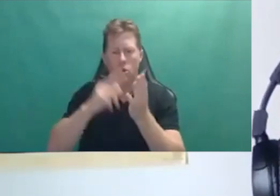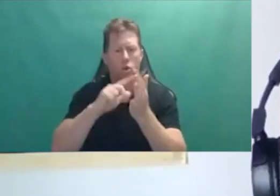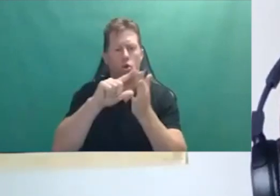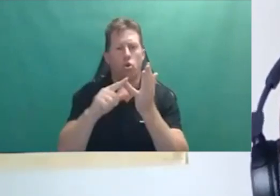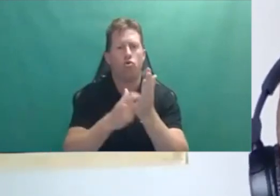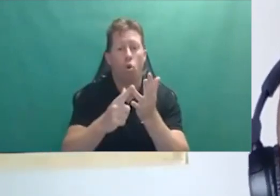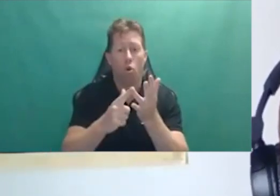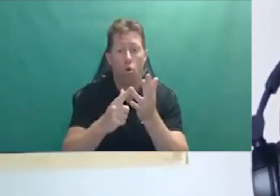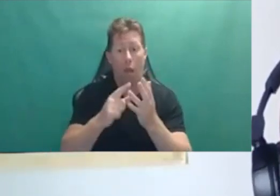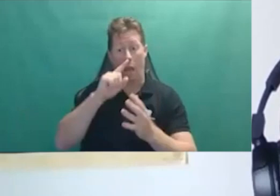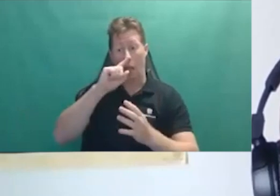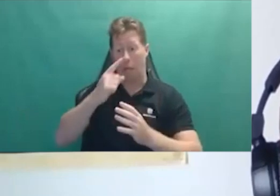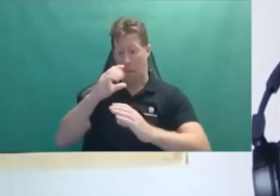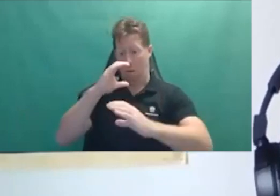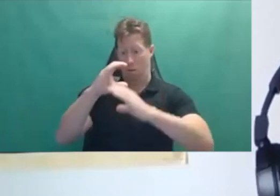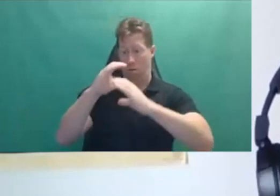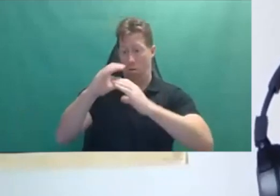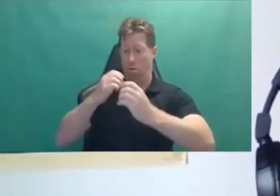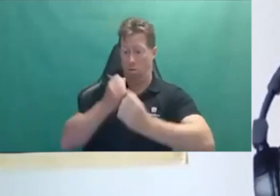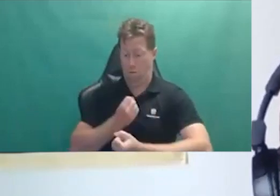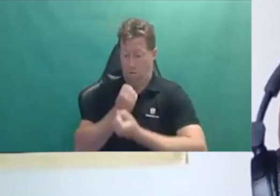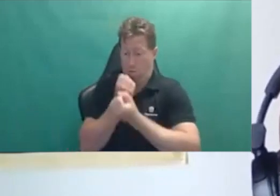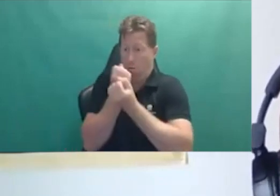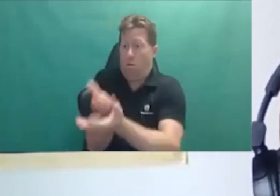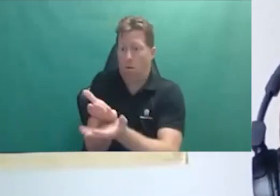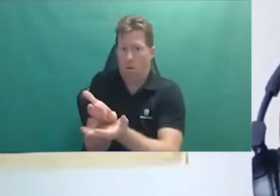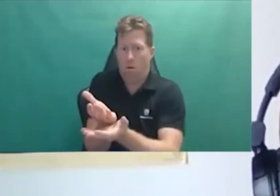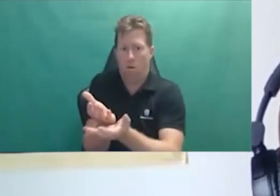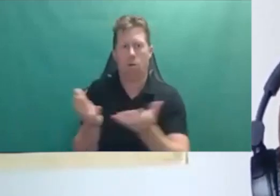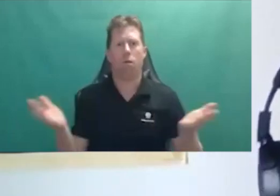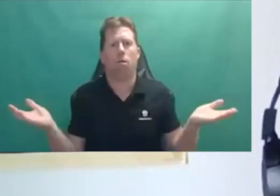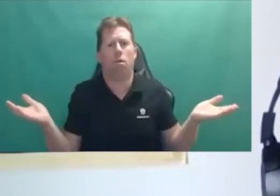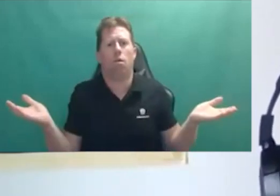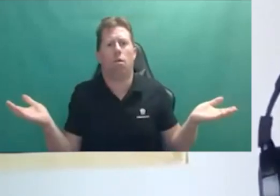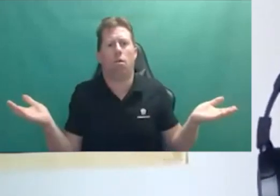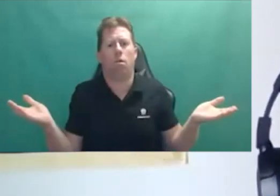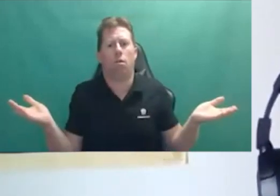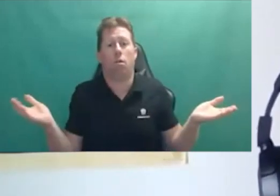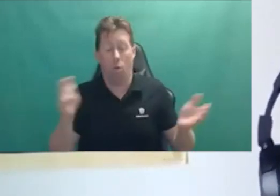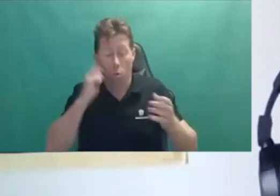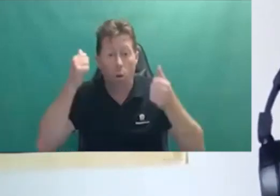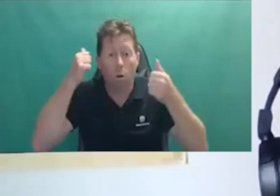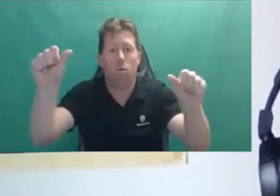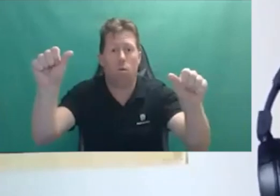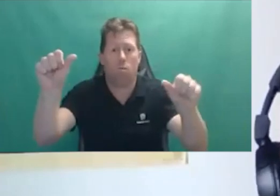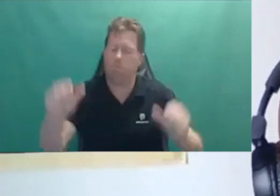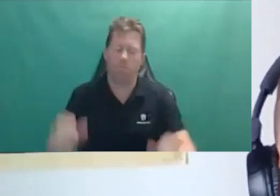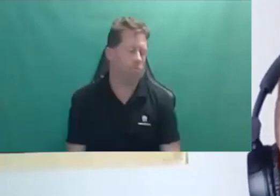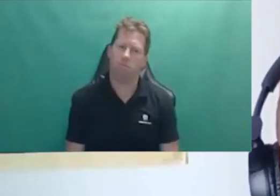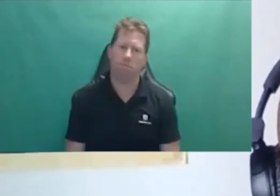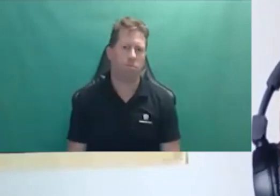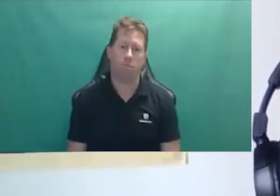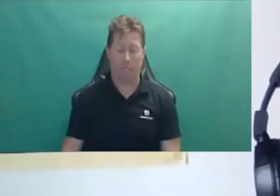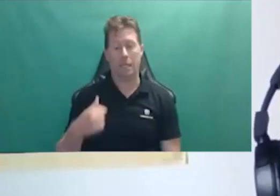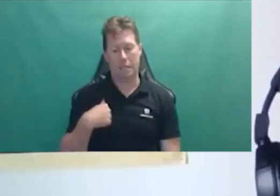able to communicate that issue, then this is completely not going to work for them either. I'm somebody that